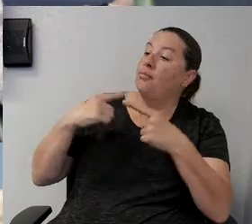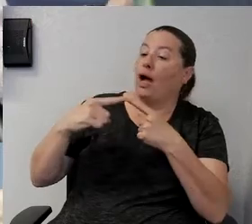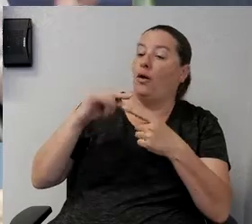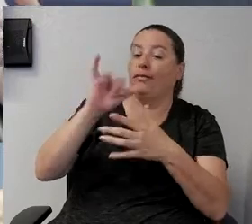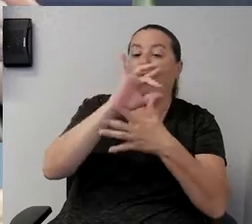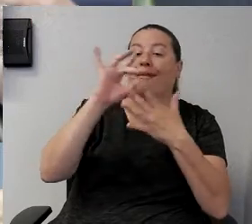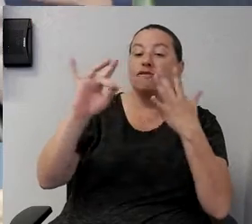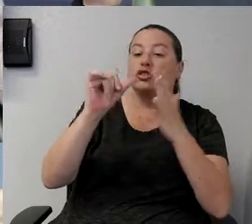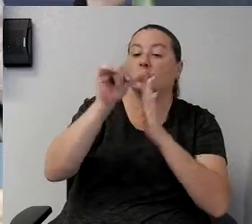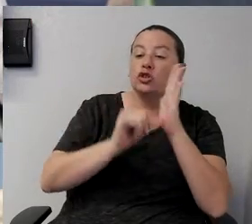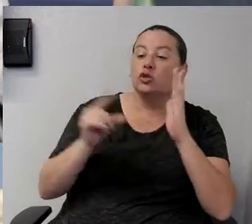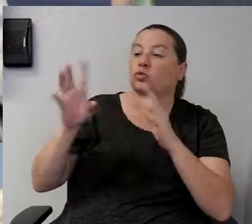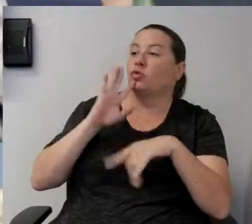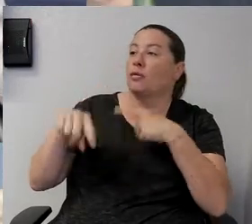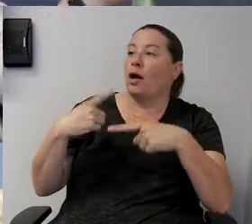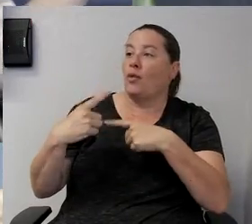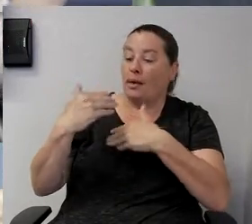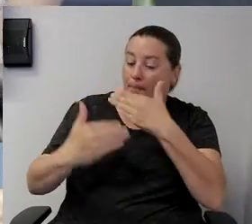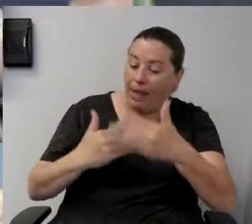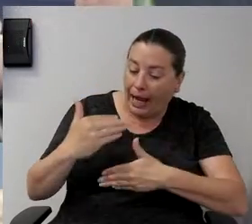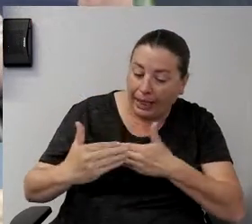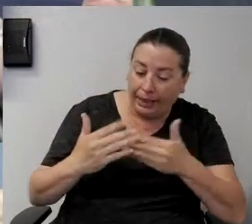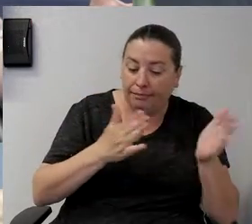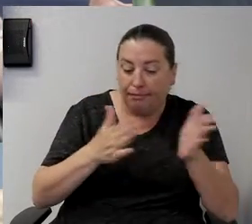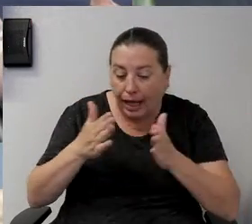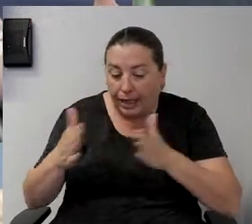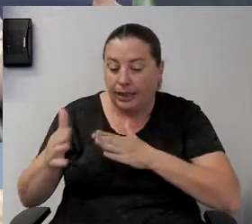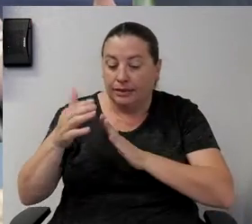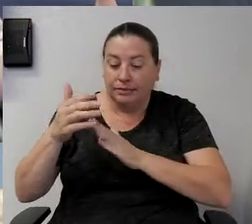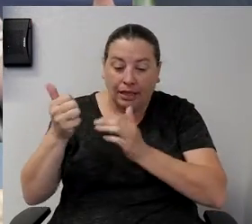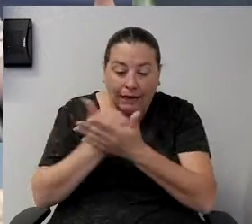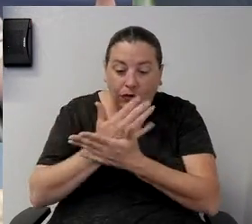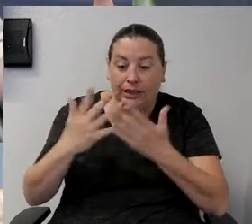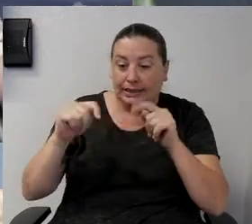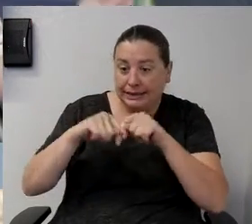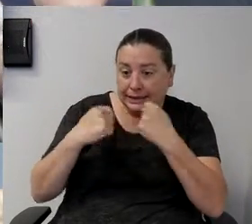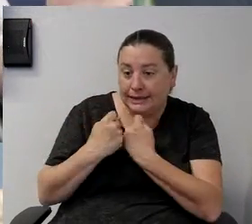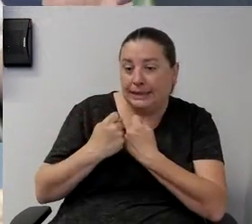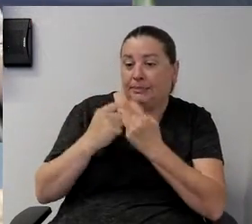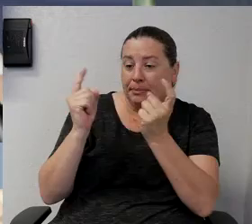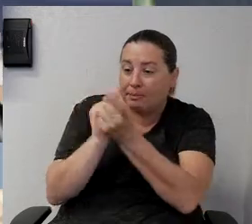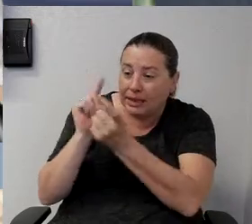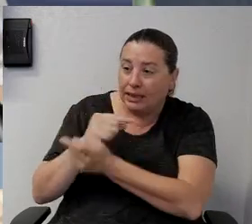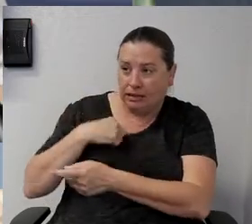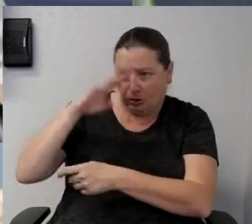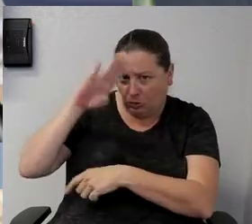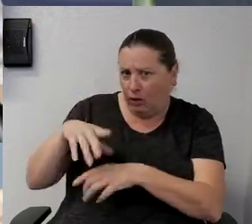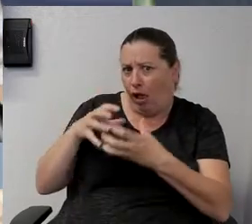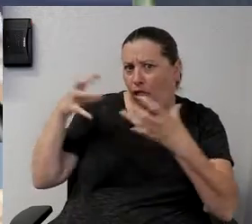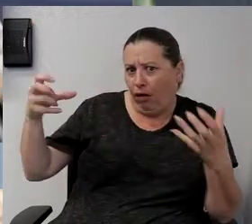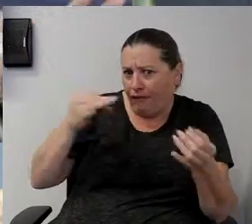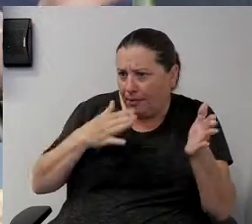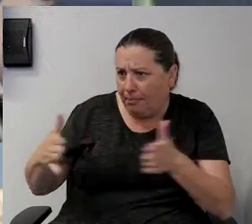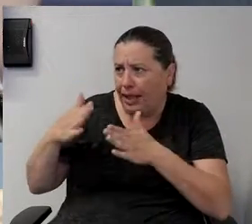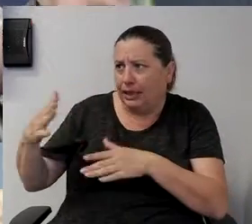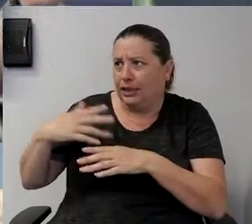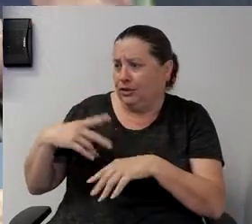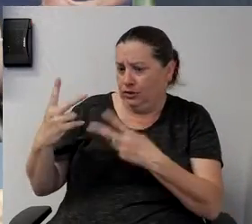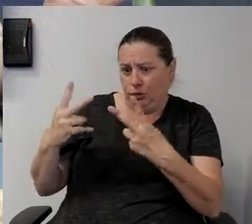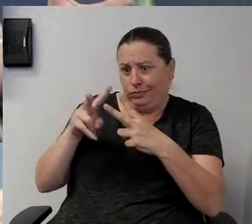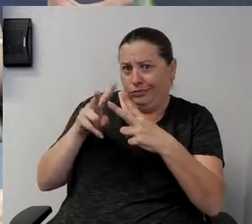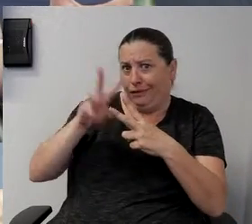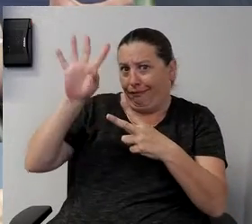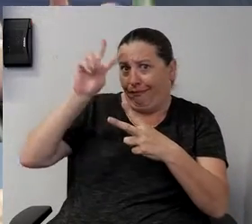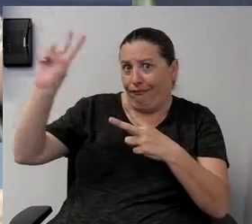process the team that's been meeting I mean there's a there's a lot of planning that has gone into this oh yeah I know that two of our VPs are just